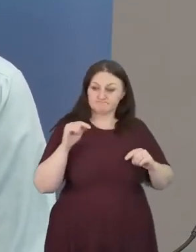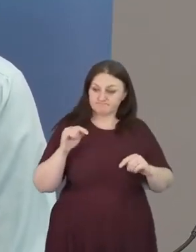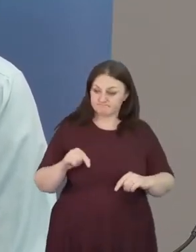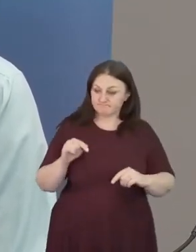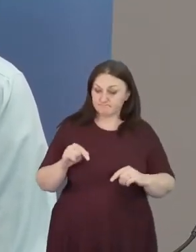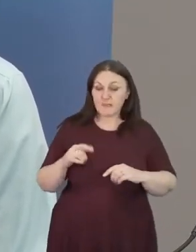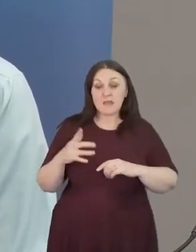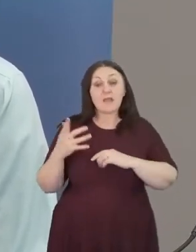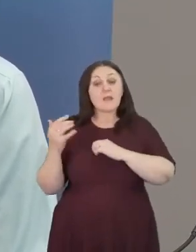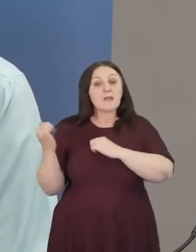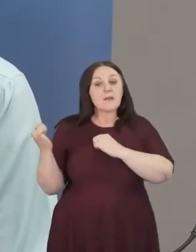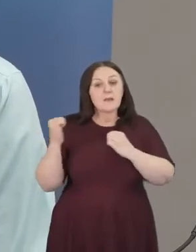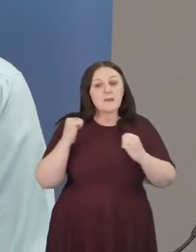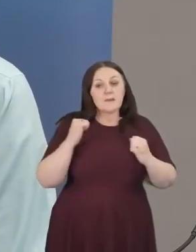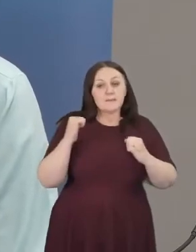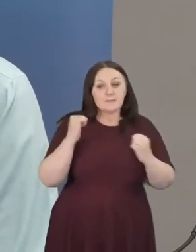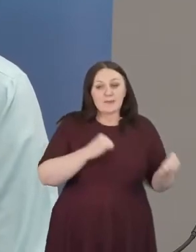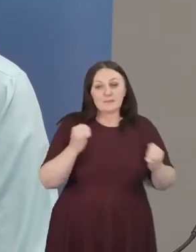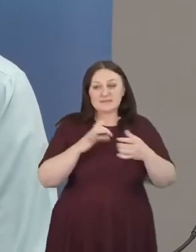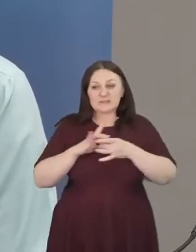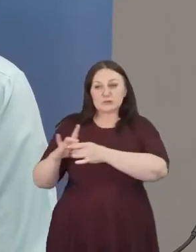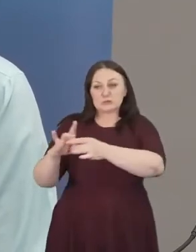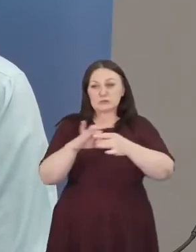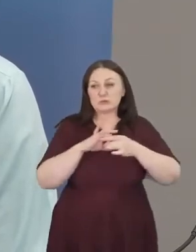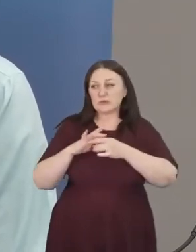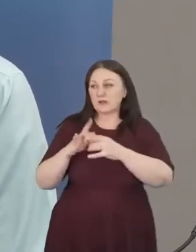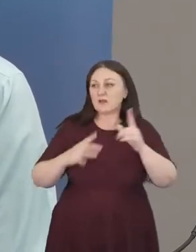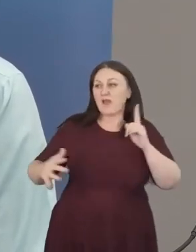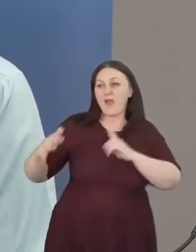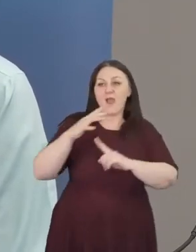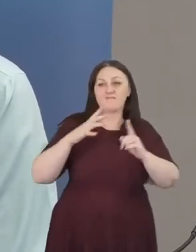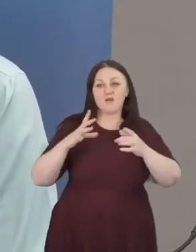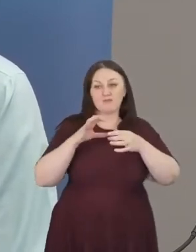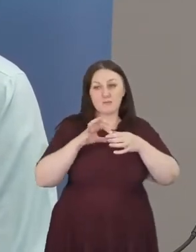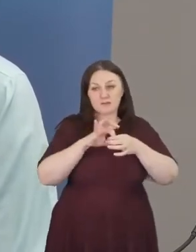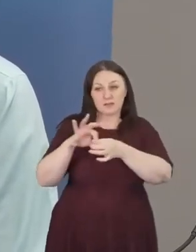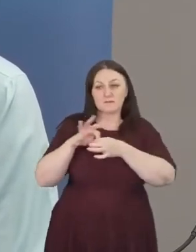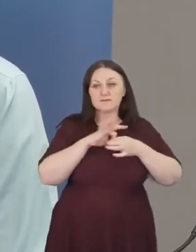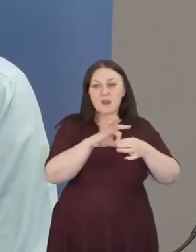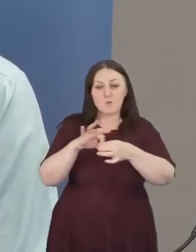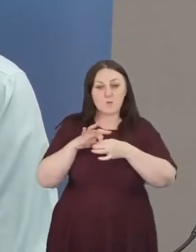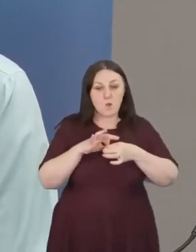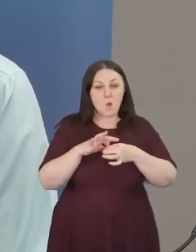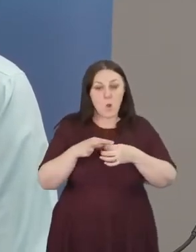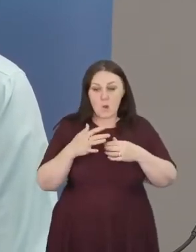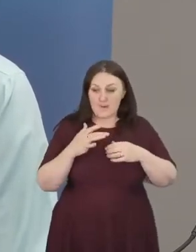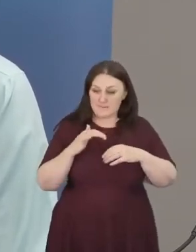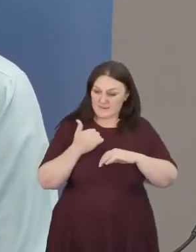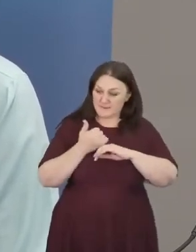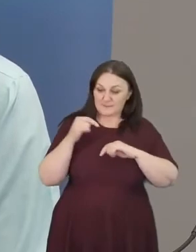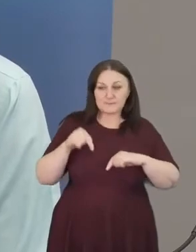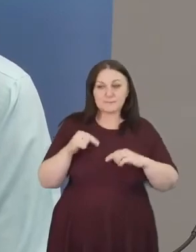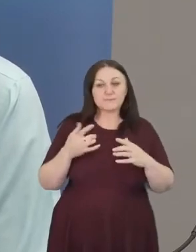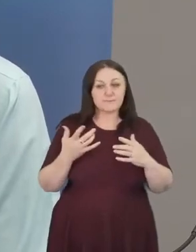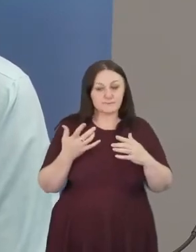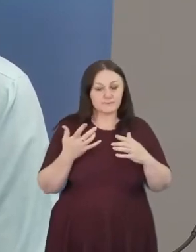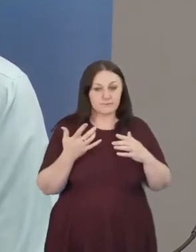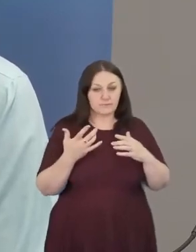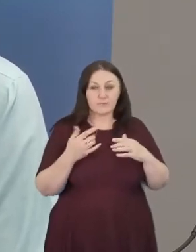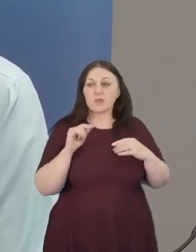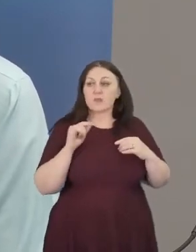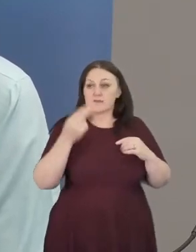Environmental Network, BWEN, and by BMS World Mission. My name's Mark,